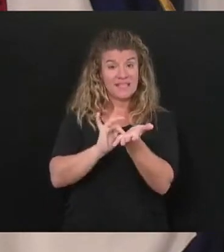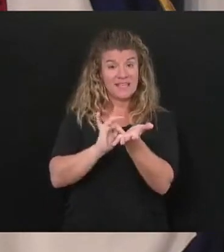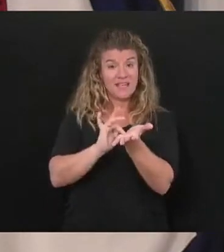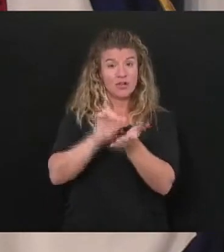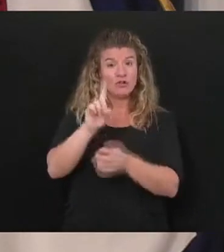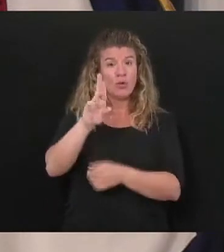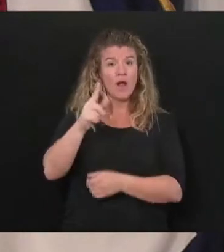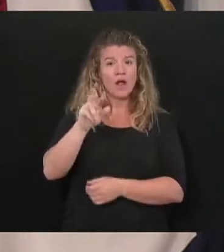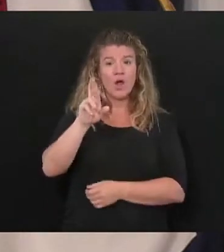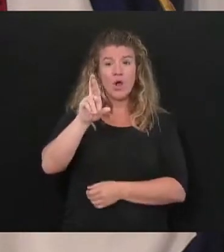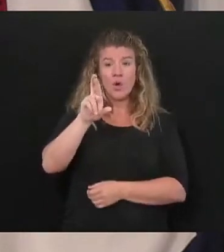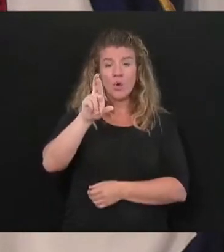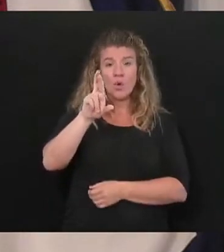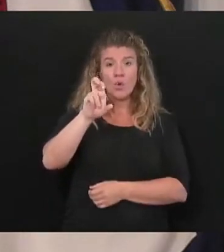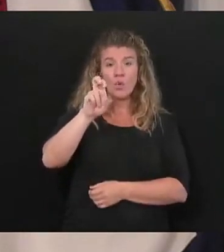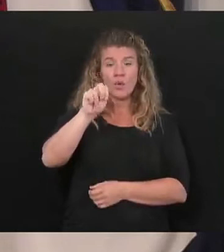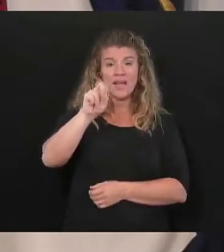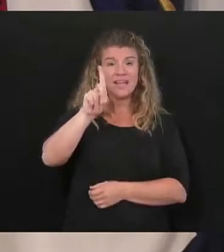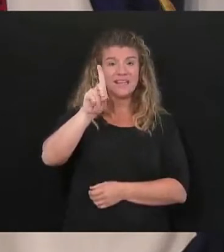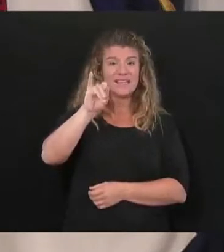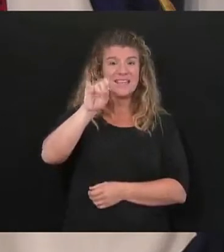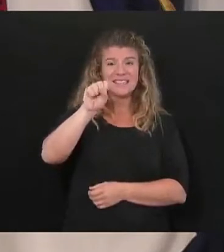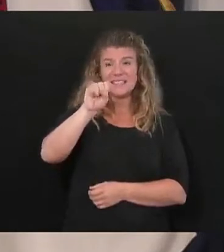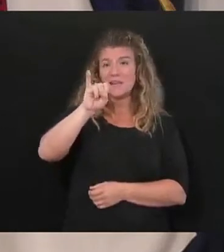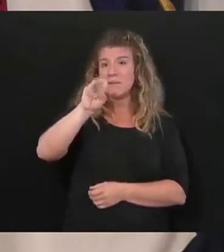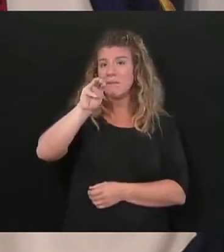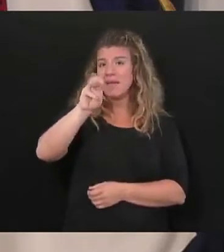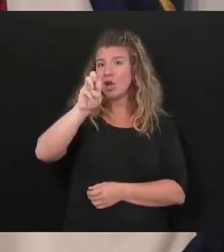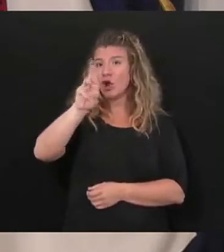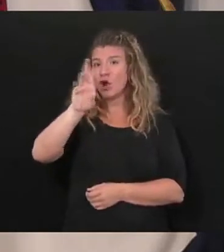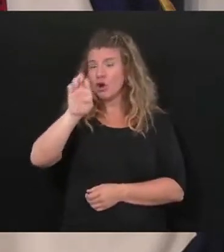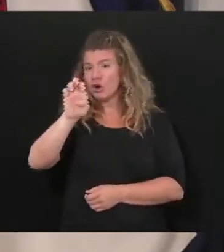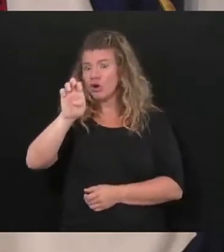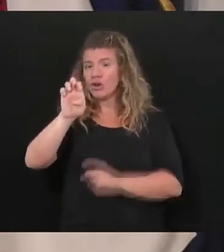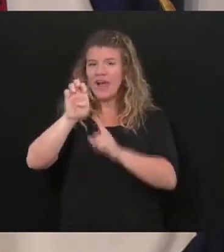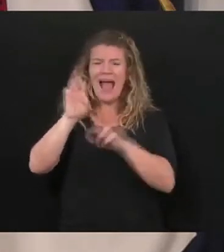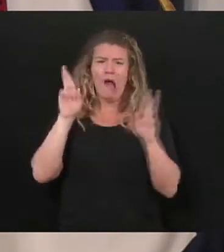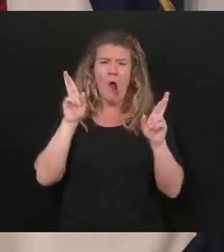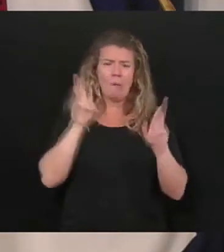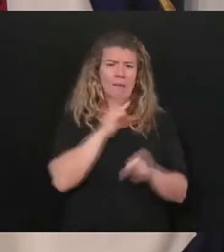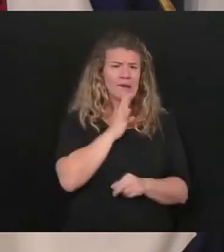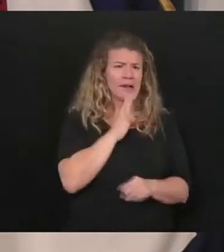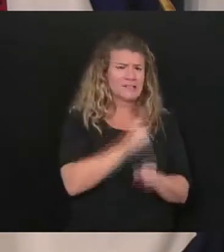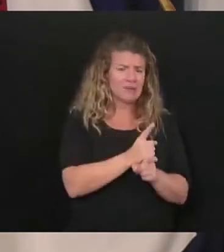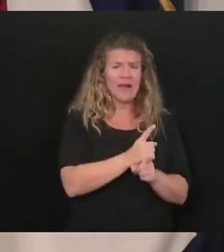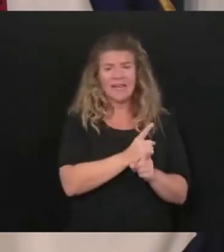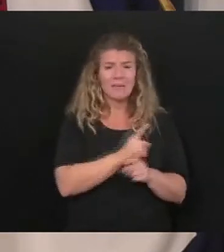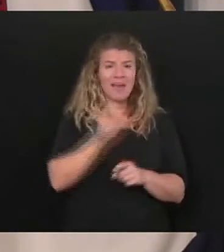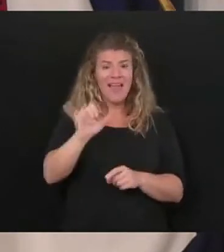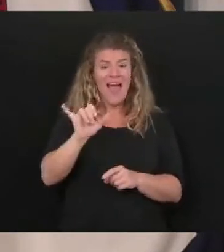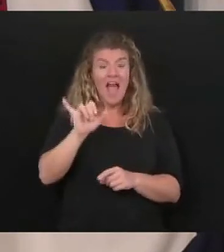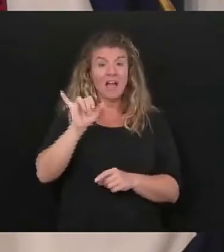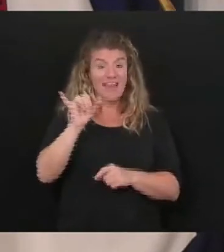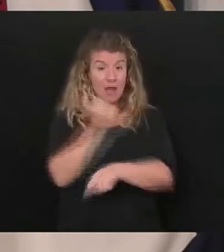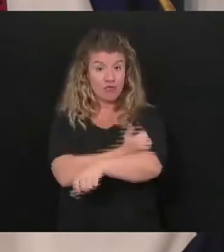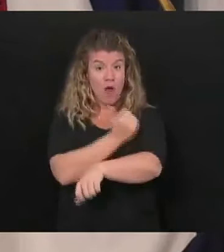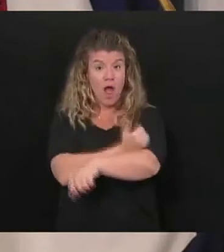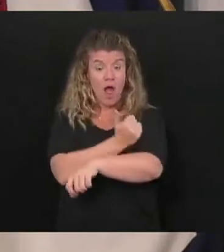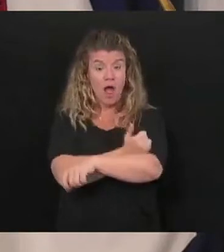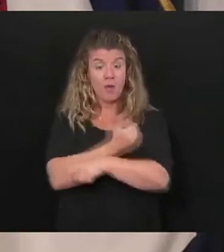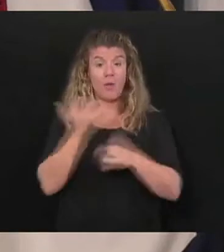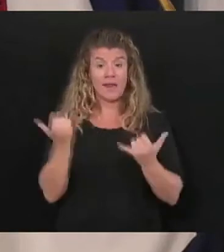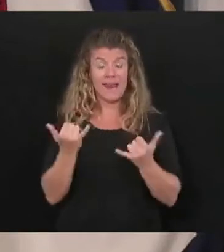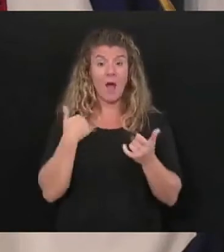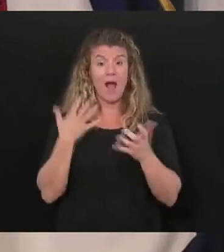think I'm pronouncing pronouncing that correctly at least I hope and everything there are now large